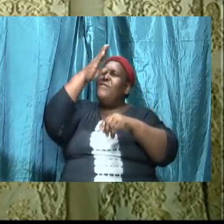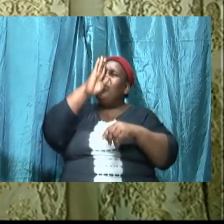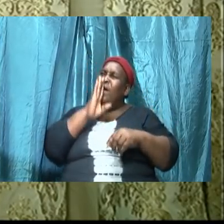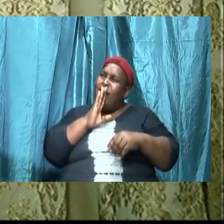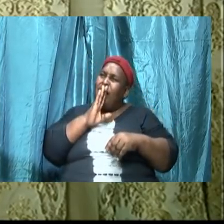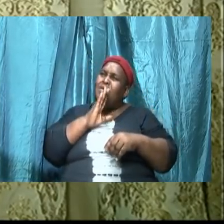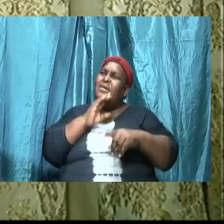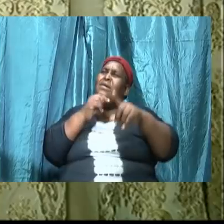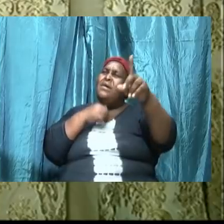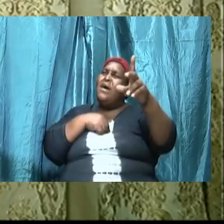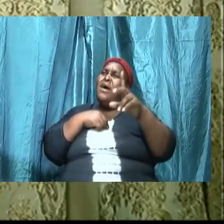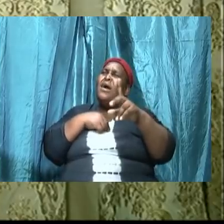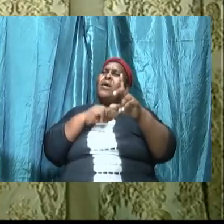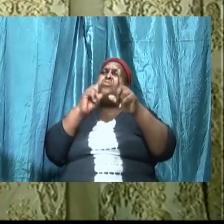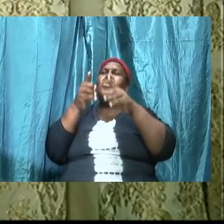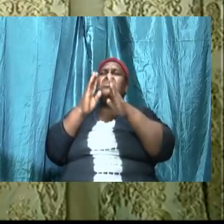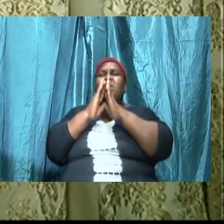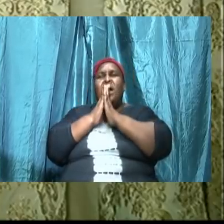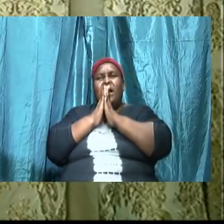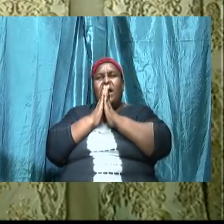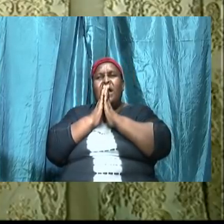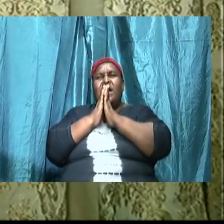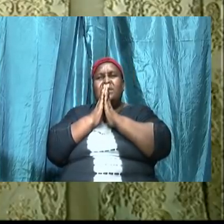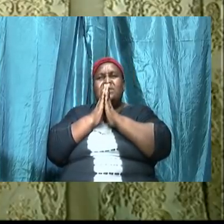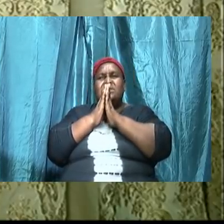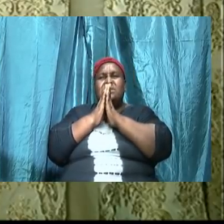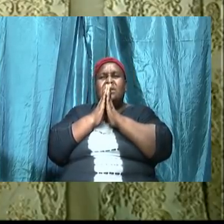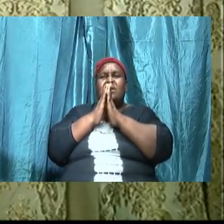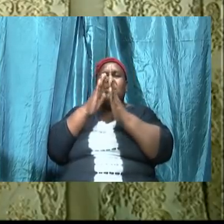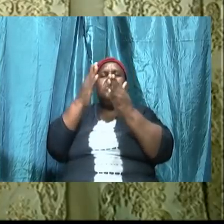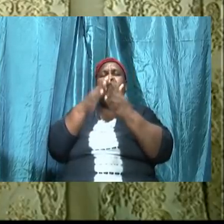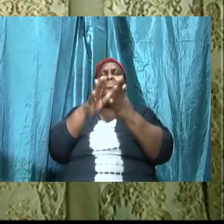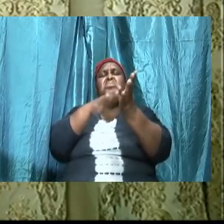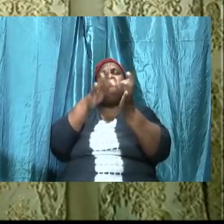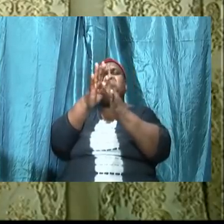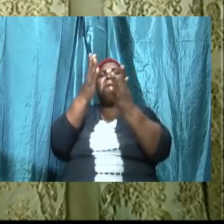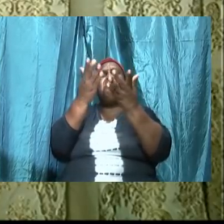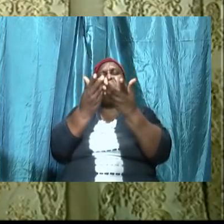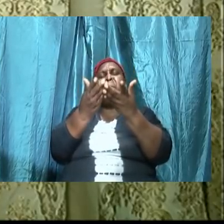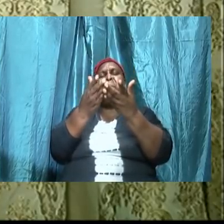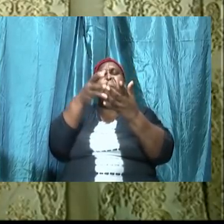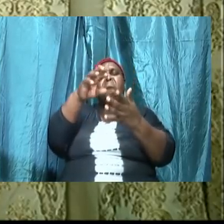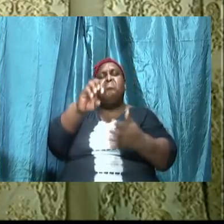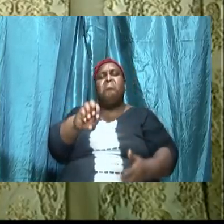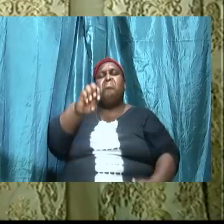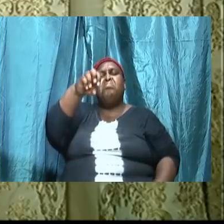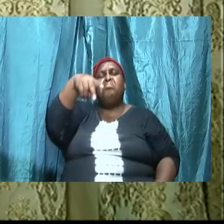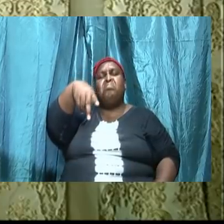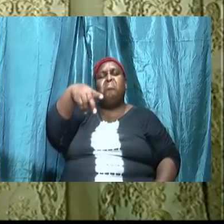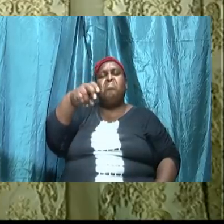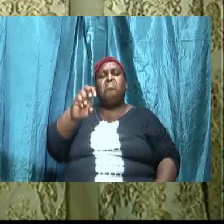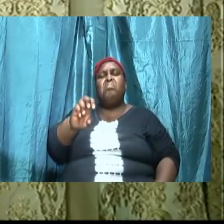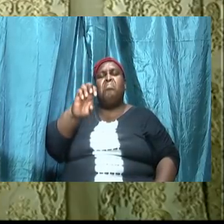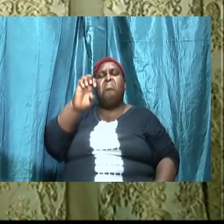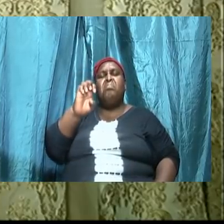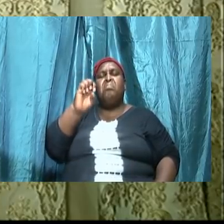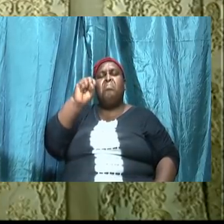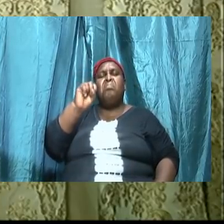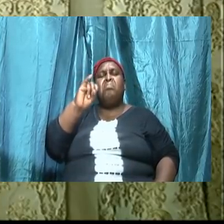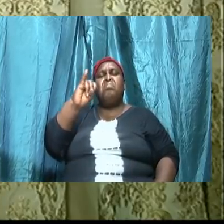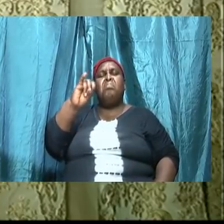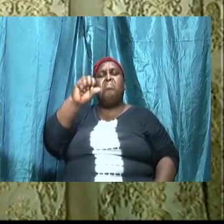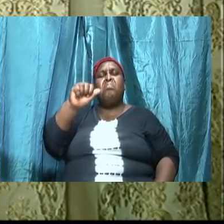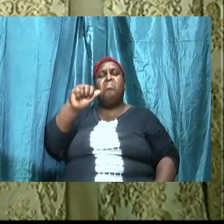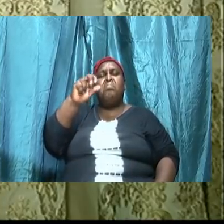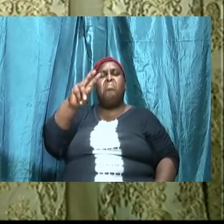to ask us to turn to the book of Ephesians chapter number 6 and verse 11